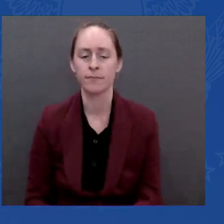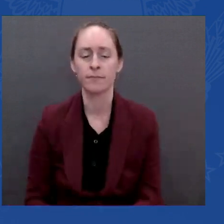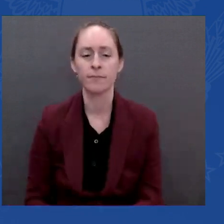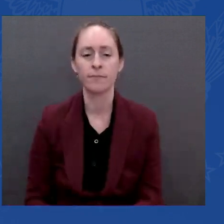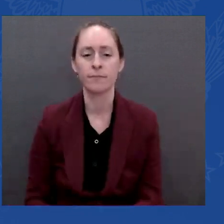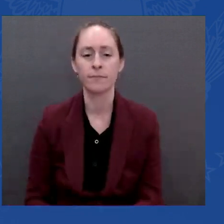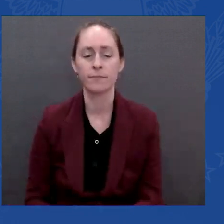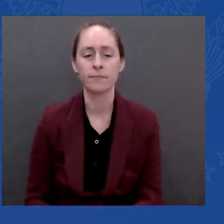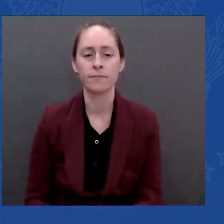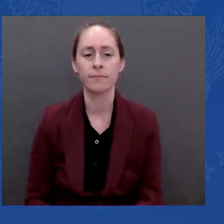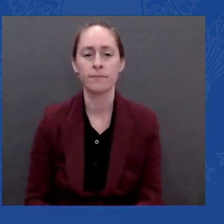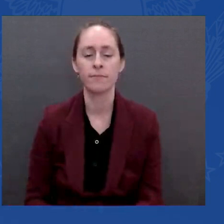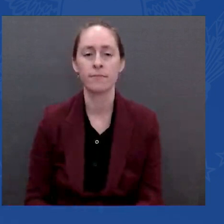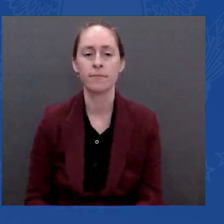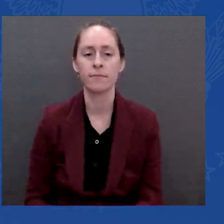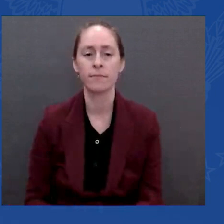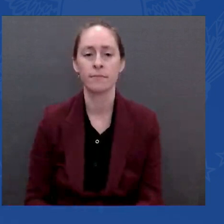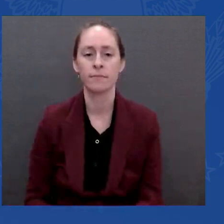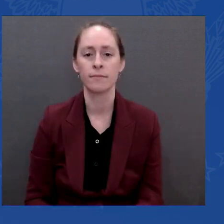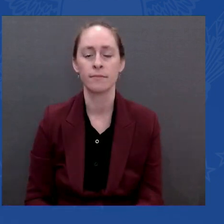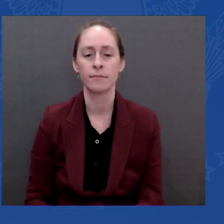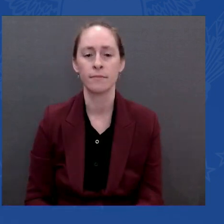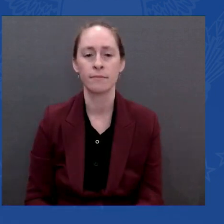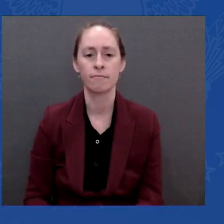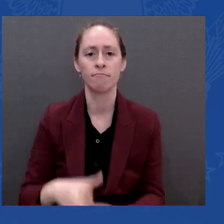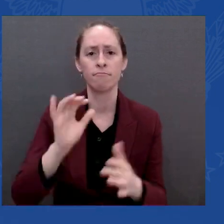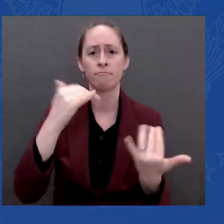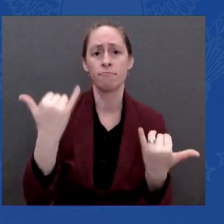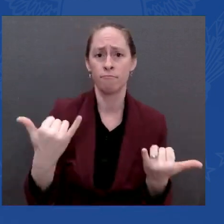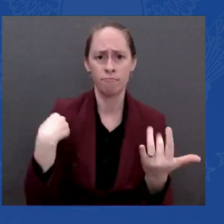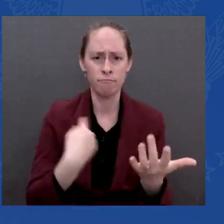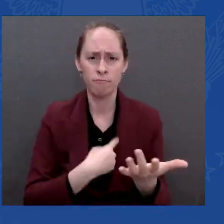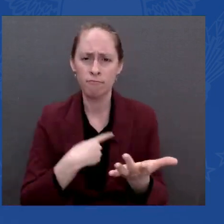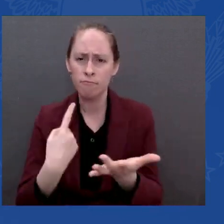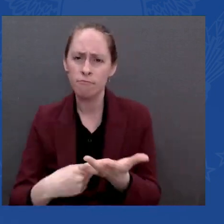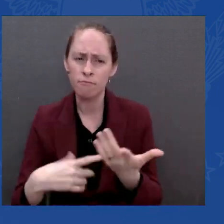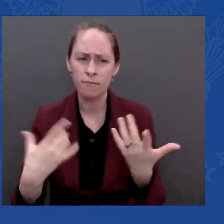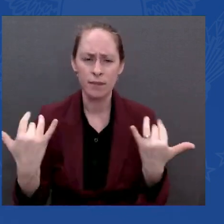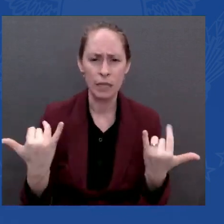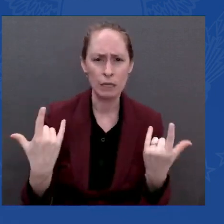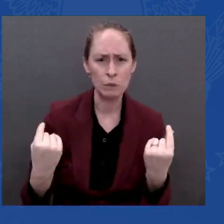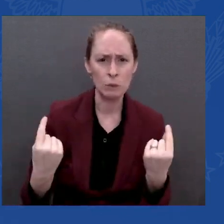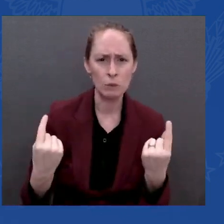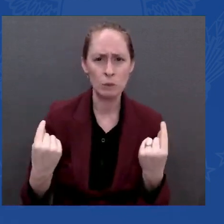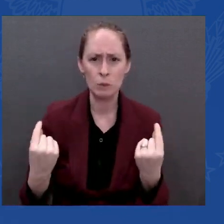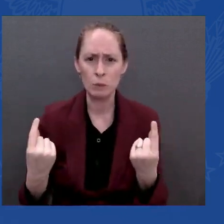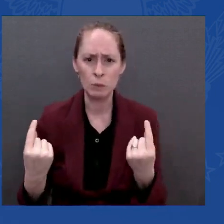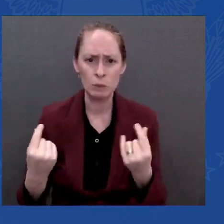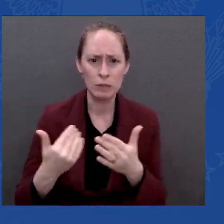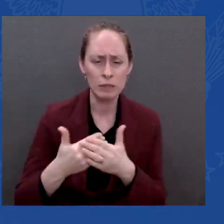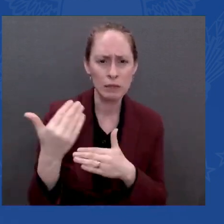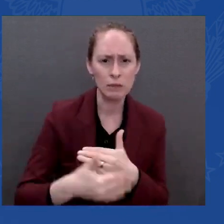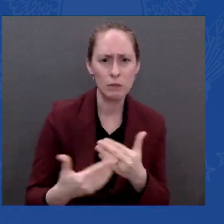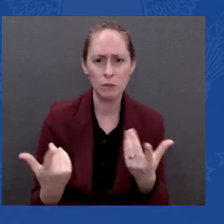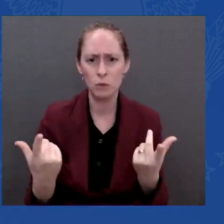become necessary to protect our NATO allies and support the greatest military alliance in the history of the world — NATO.